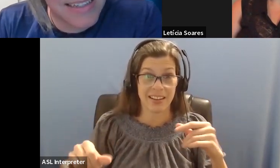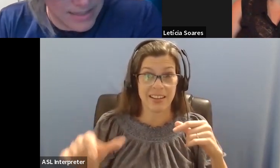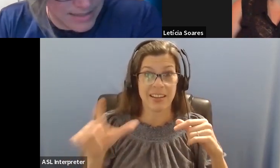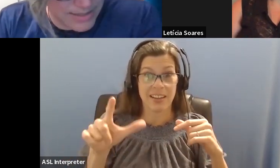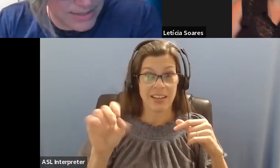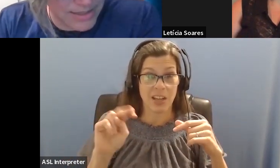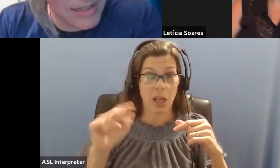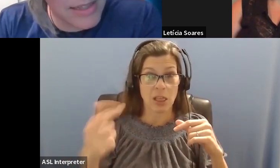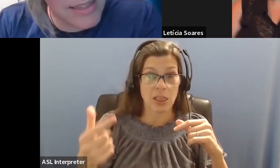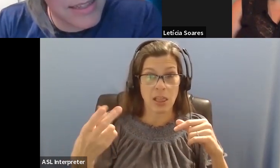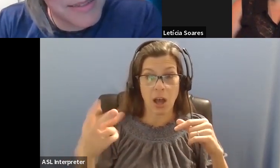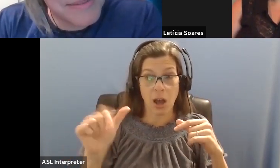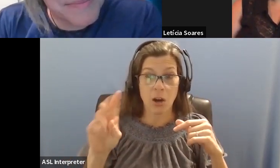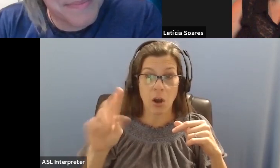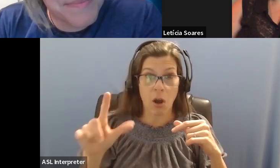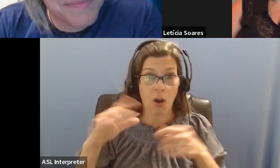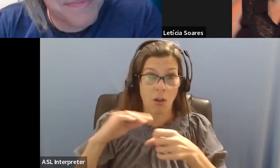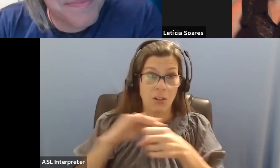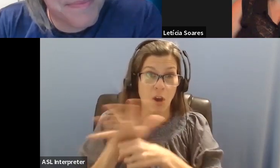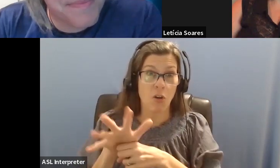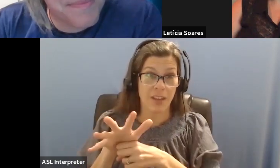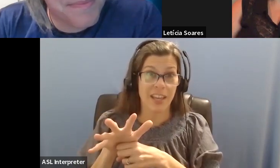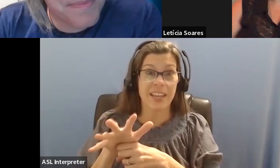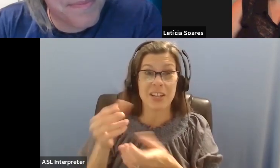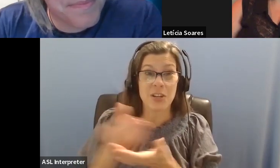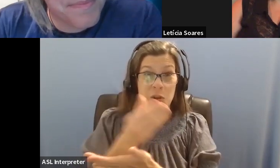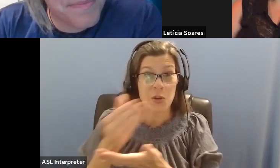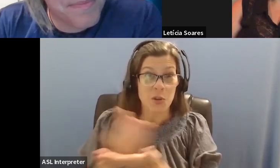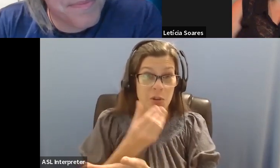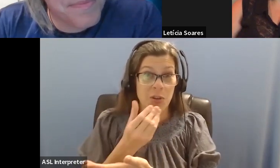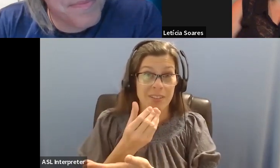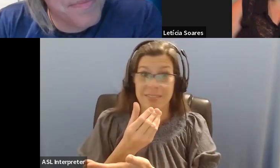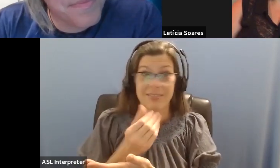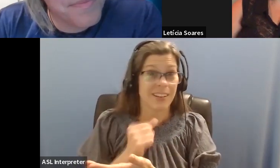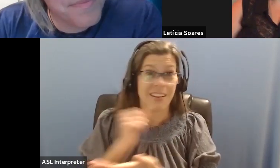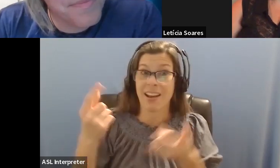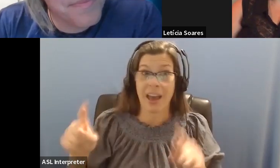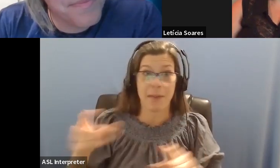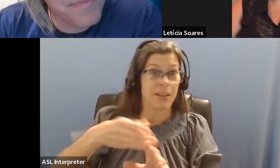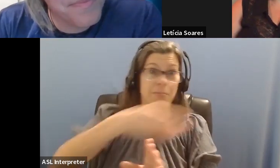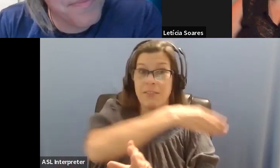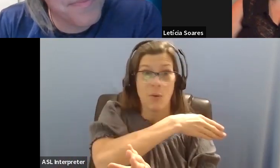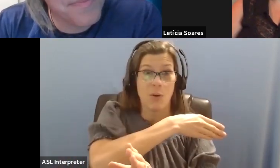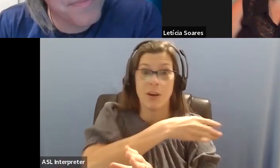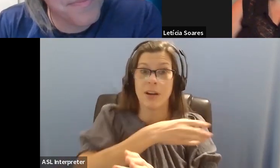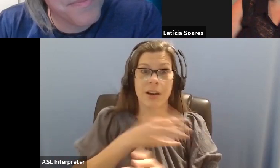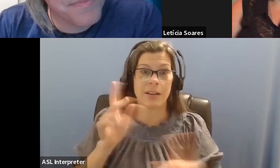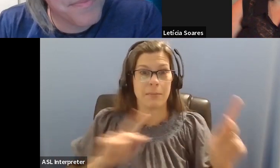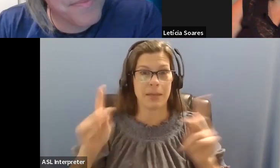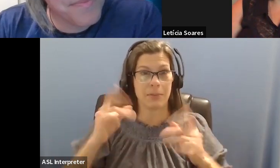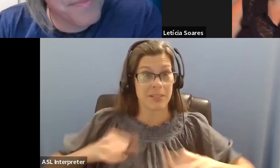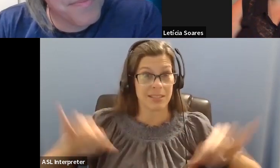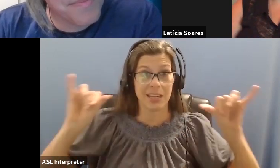somewhat novel illness, uh, in people just, a lot of people still don't know